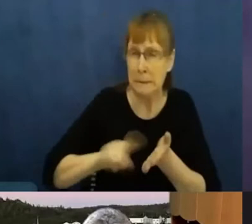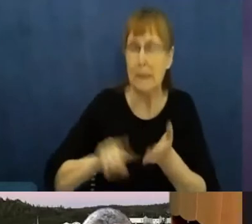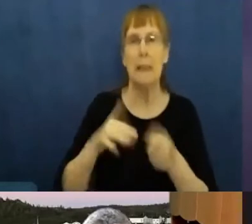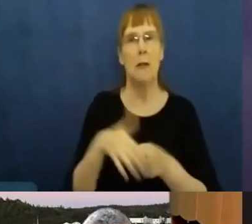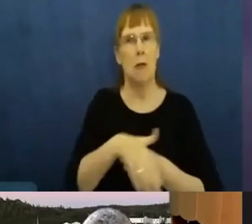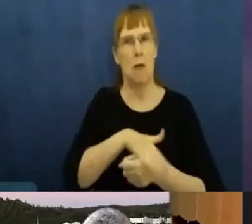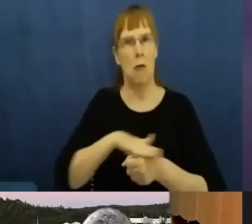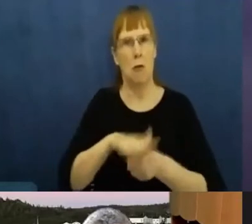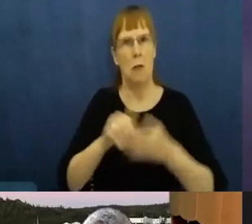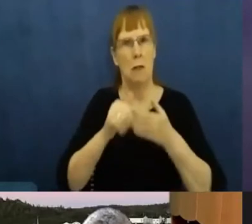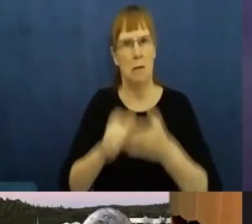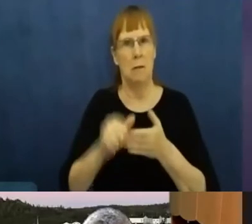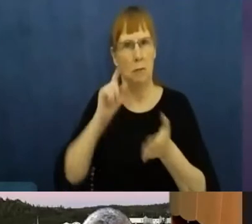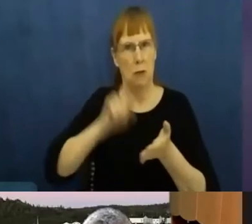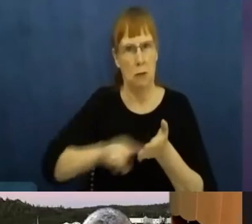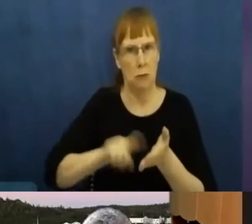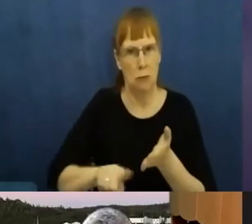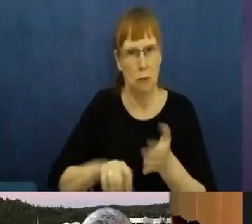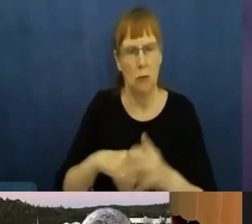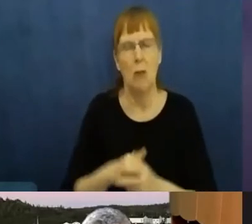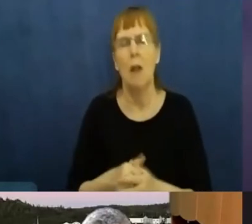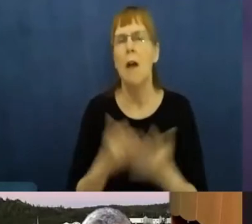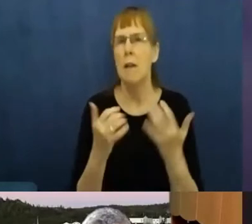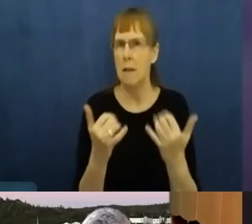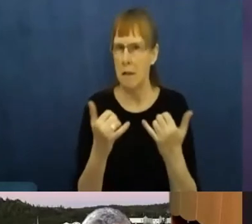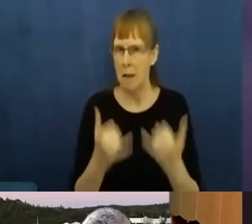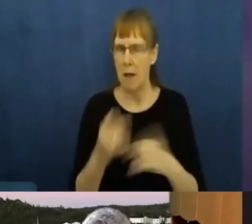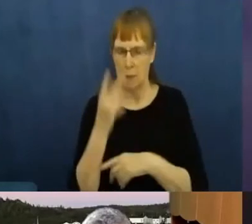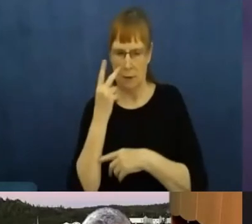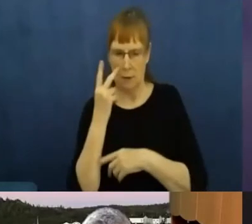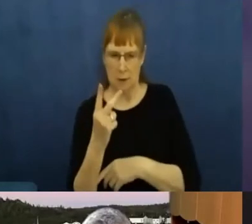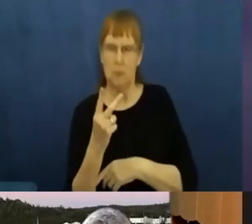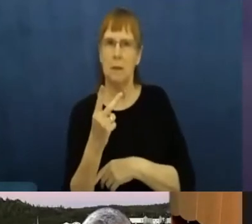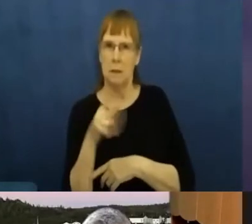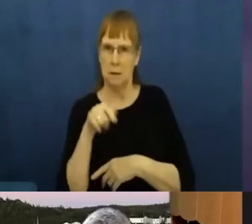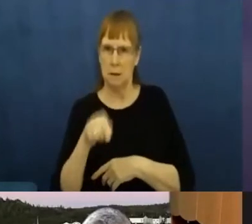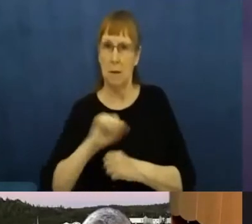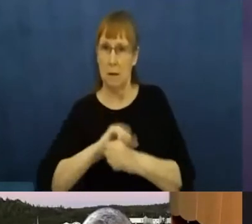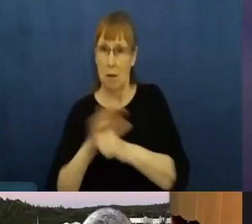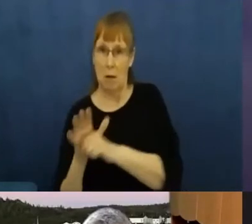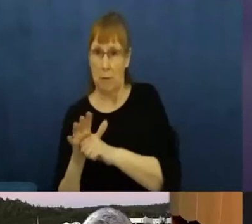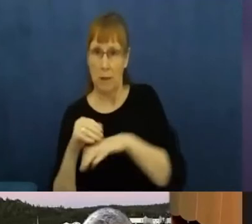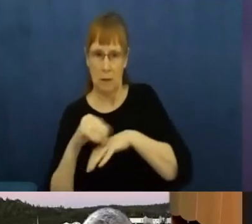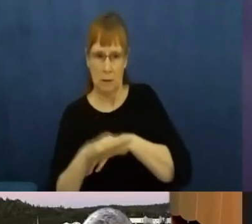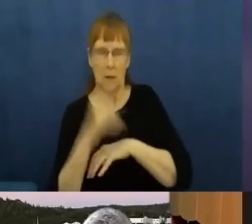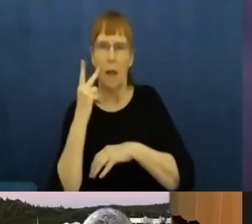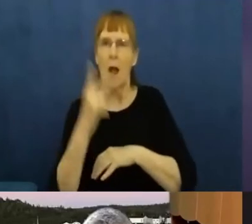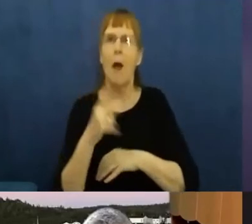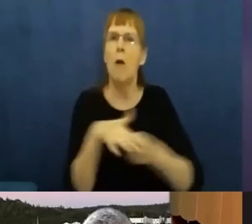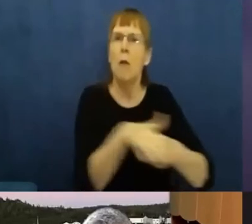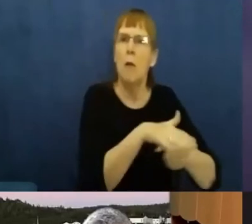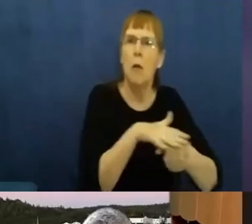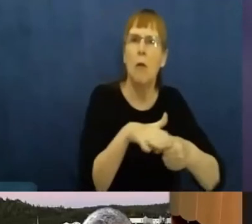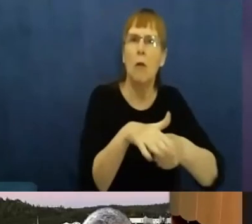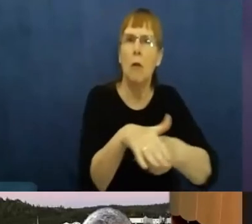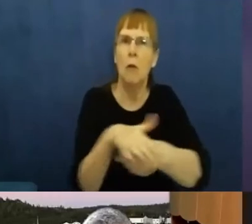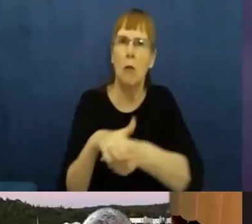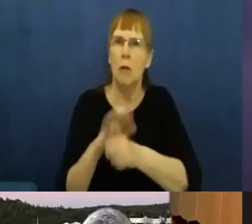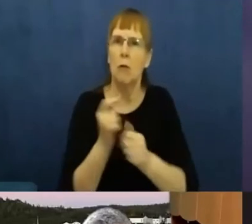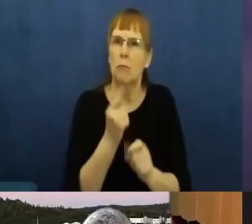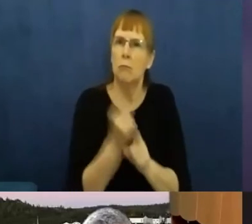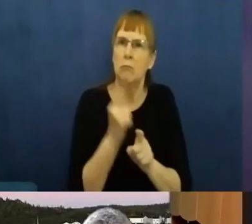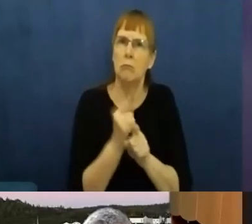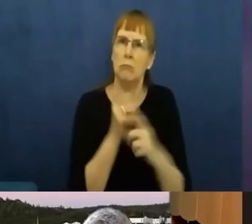pandemic has provided the opportunity to witness how Indigenous communities have exerted leadership and sovereignty by creating locally appropriate and